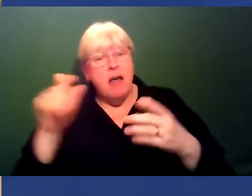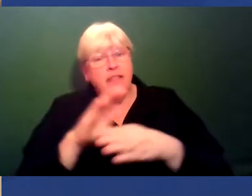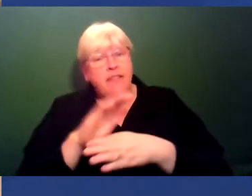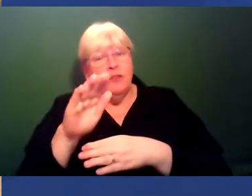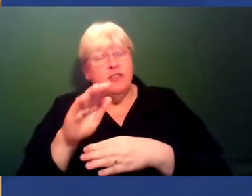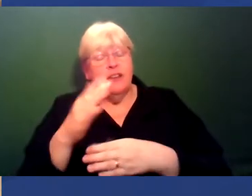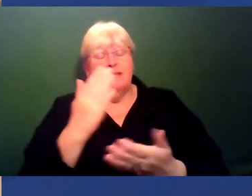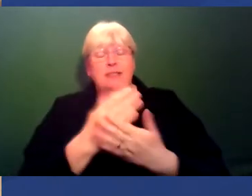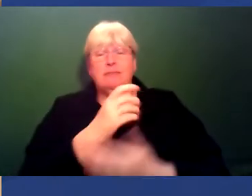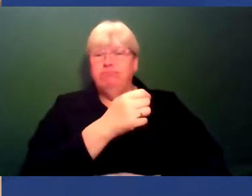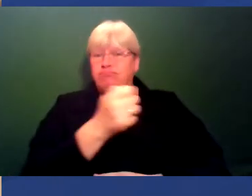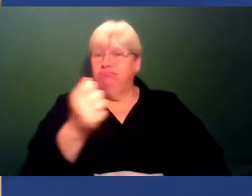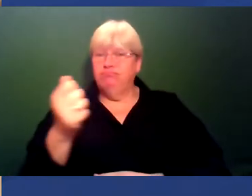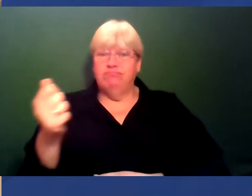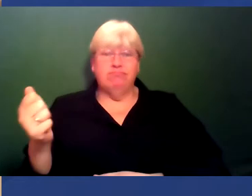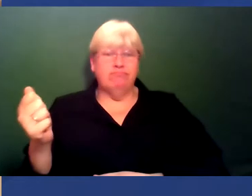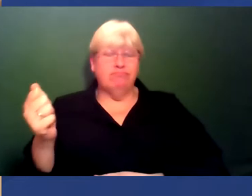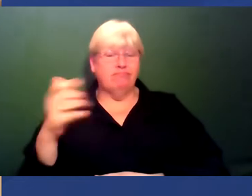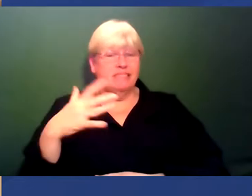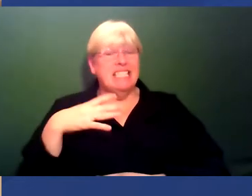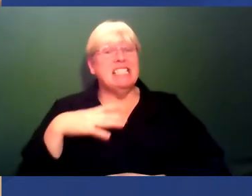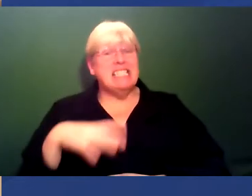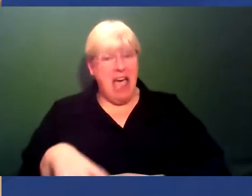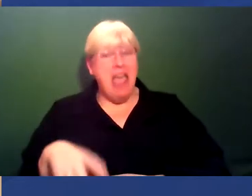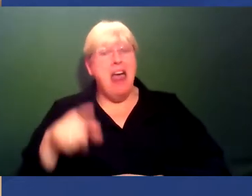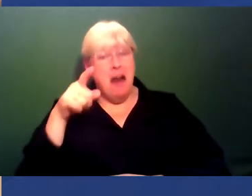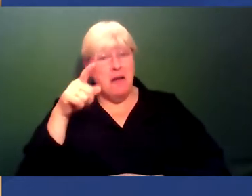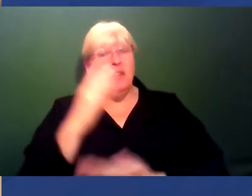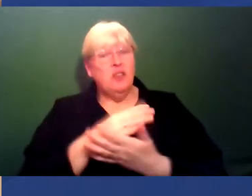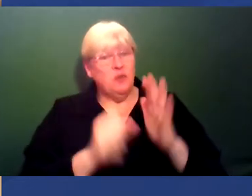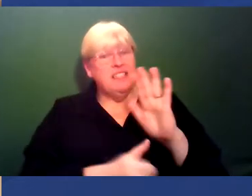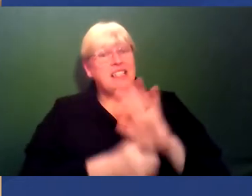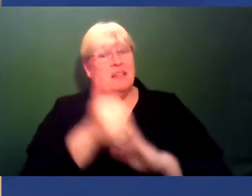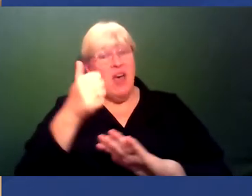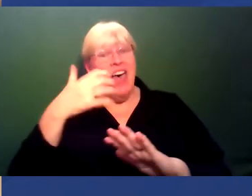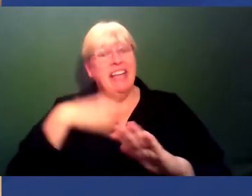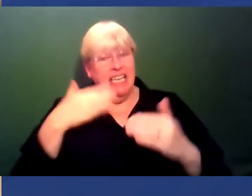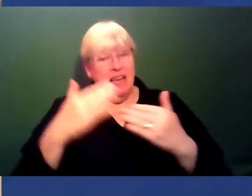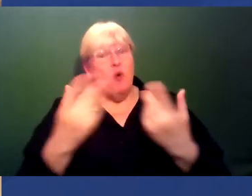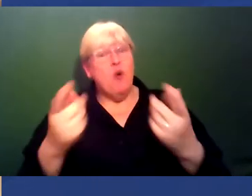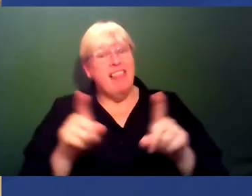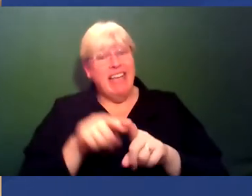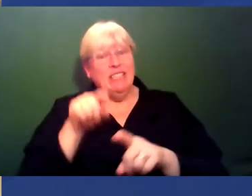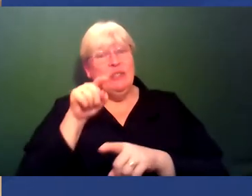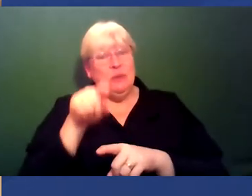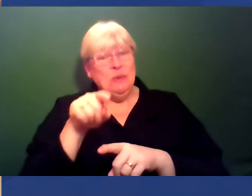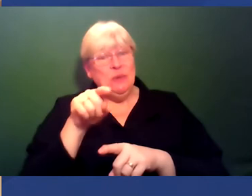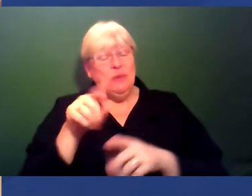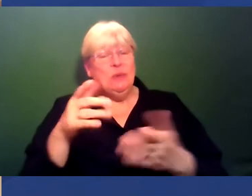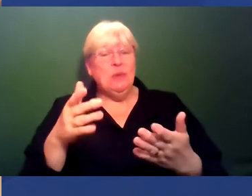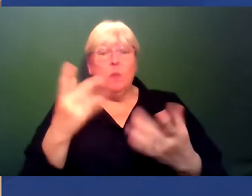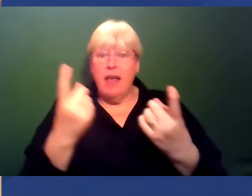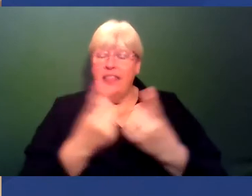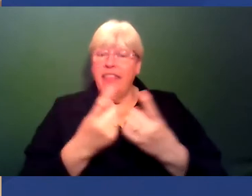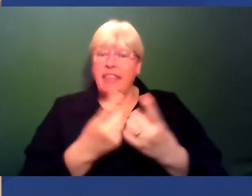that's a rare desire, and it's a rare skill. And we need more people like that. So I think one thing is, you know, just